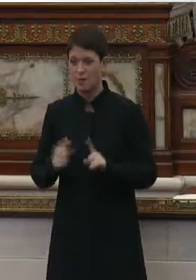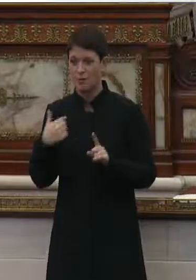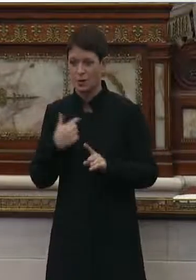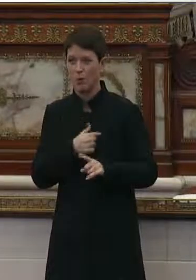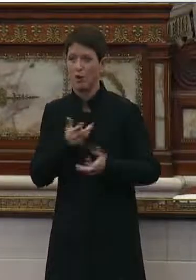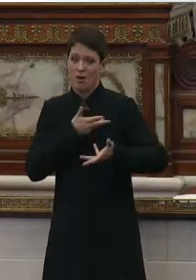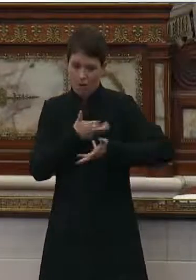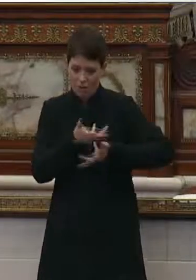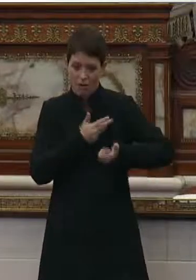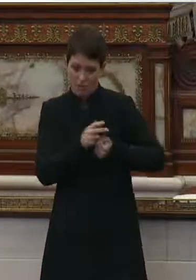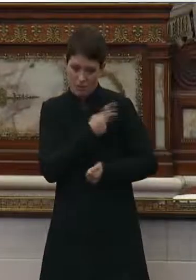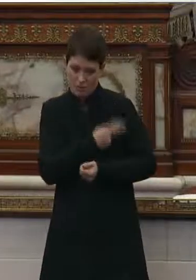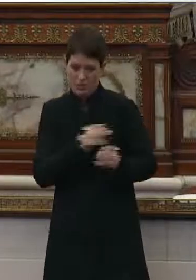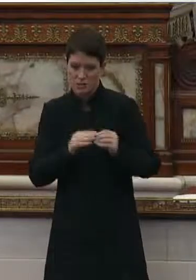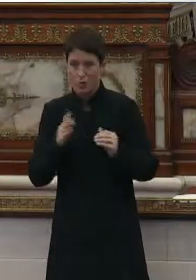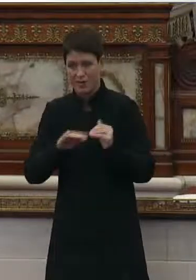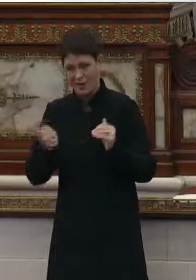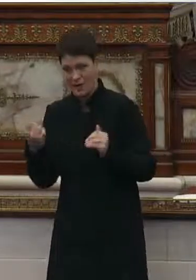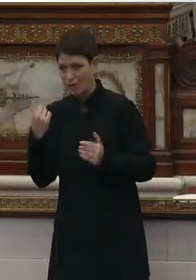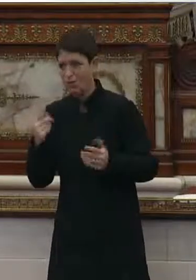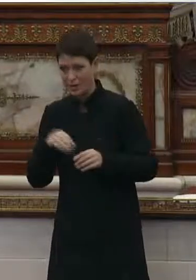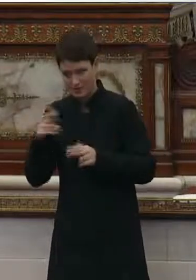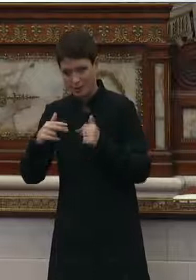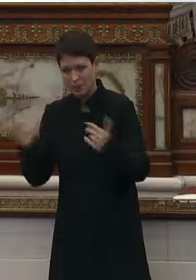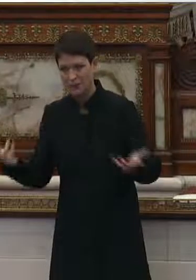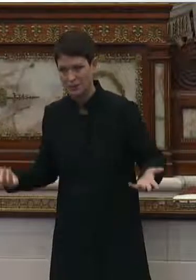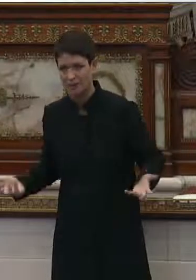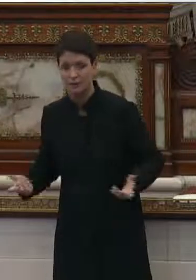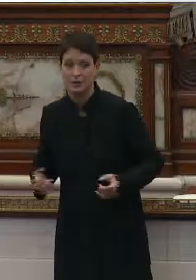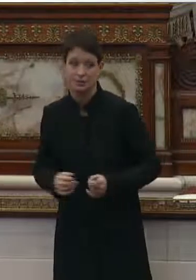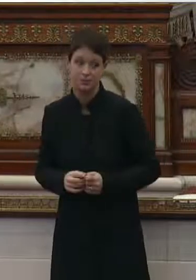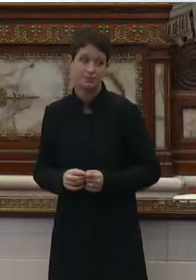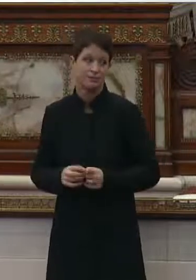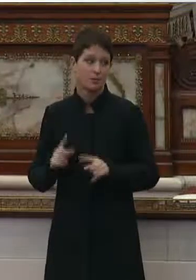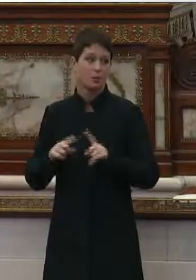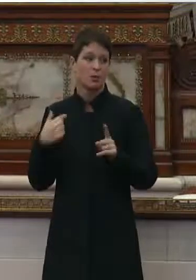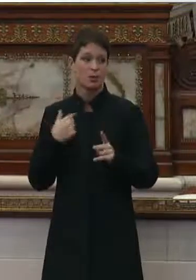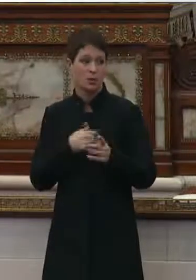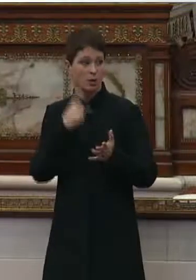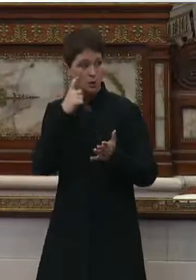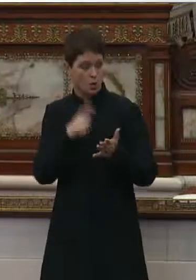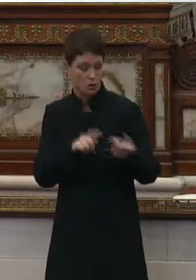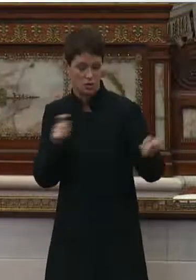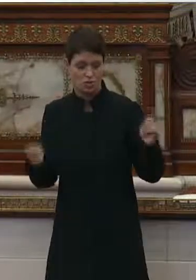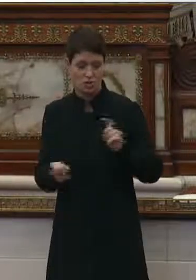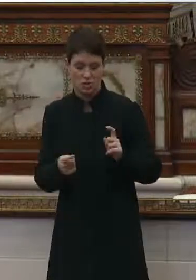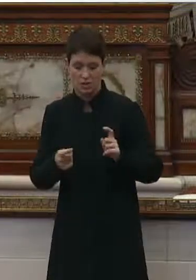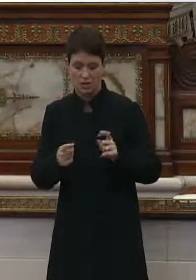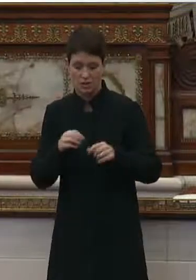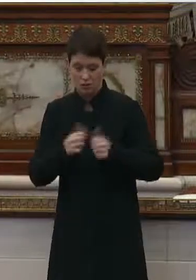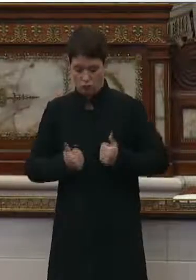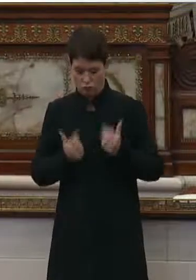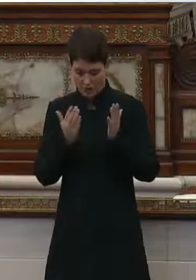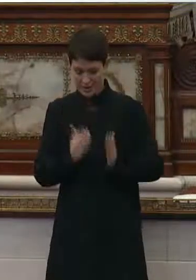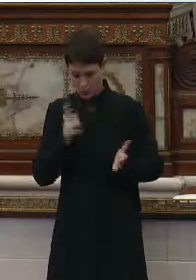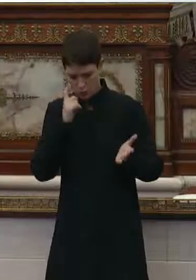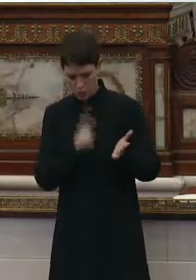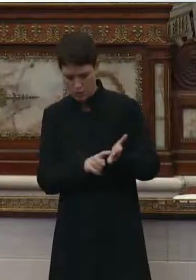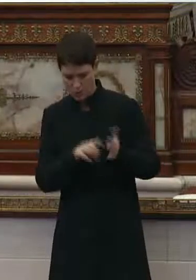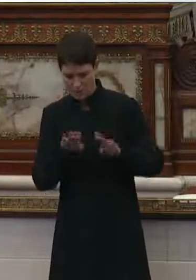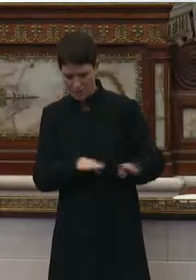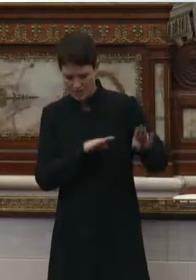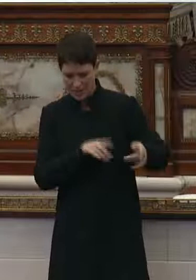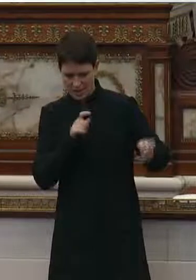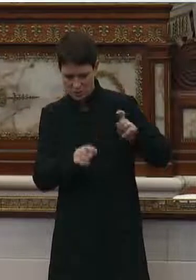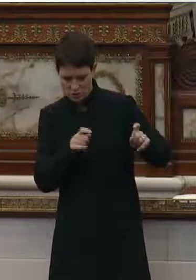with the patient more than anybody in the building. And so when we would notice a change in the residents, you know, behavior